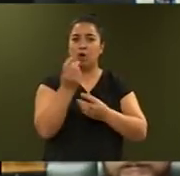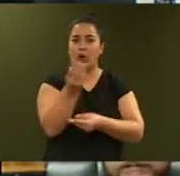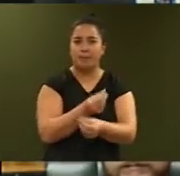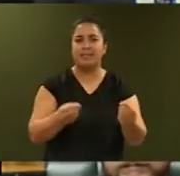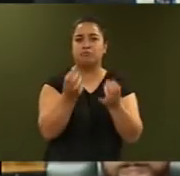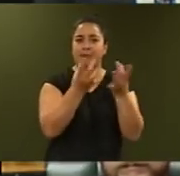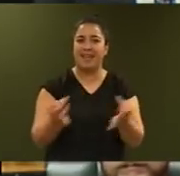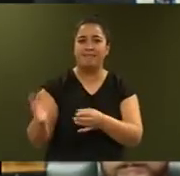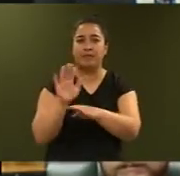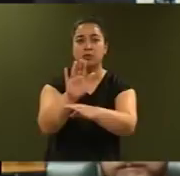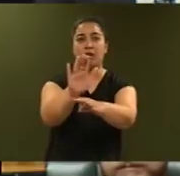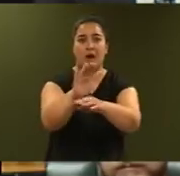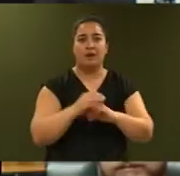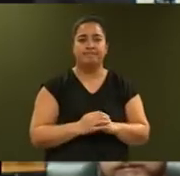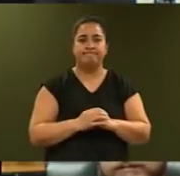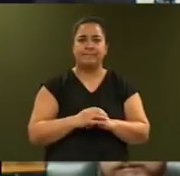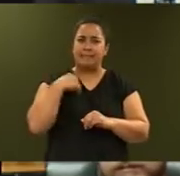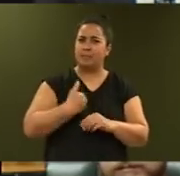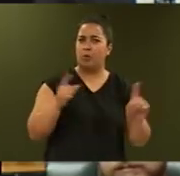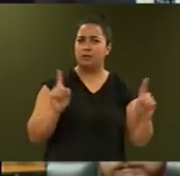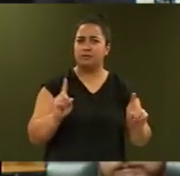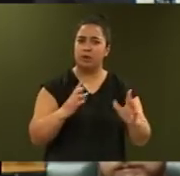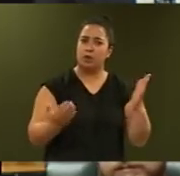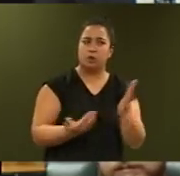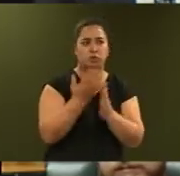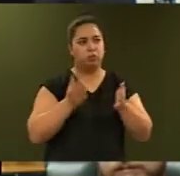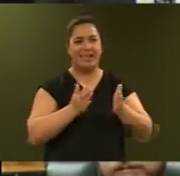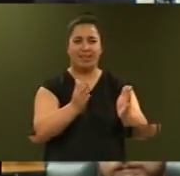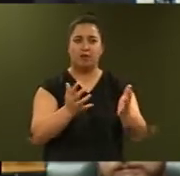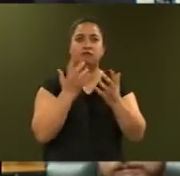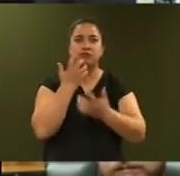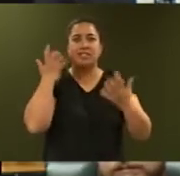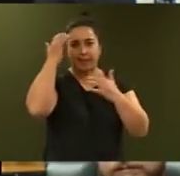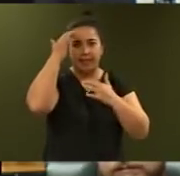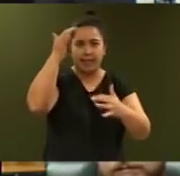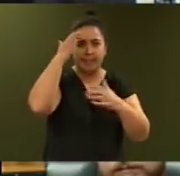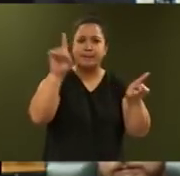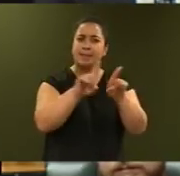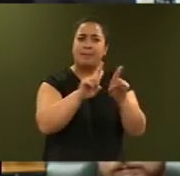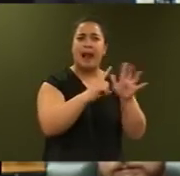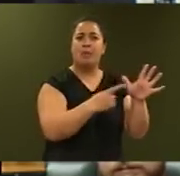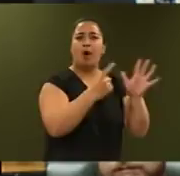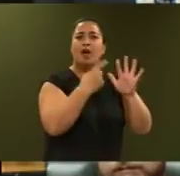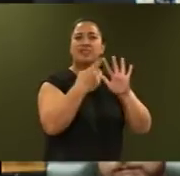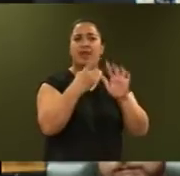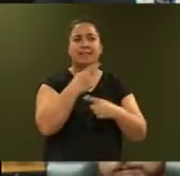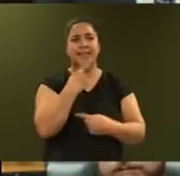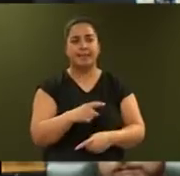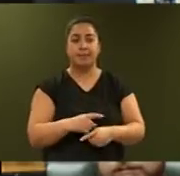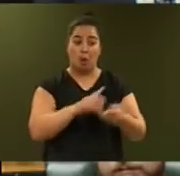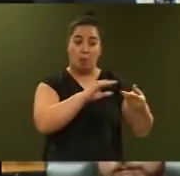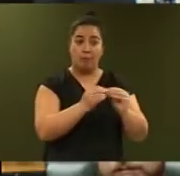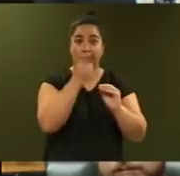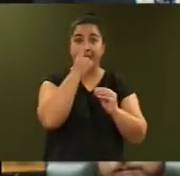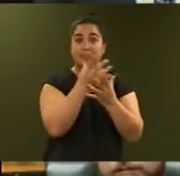future. This will require a new approach with fresh thinking. As Albert Einstein is reported to have said, no problem can be